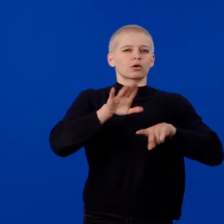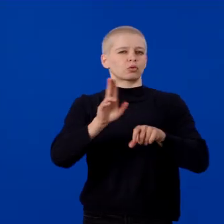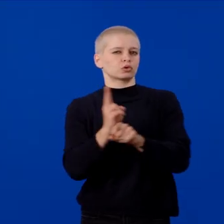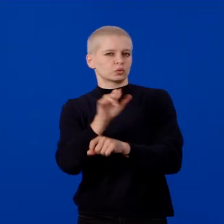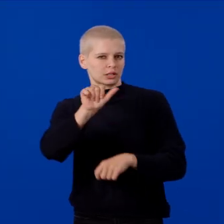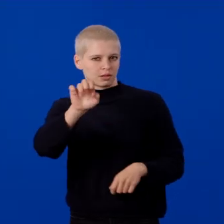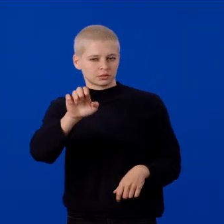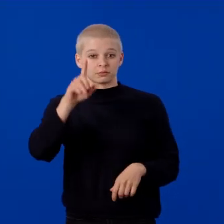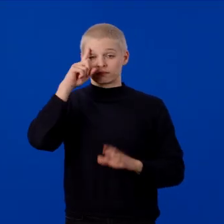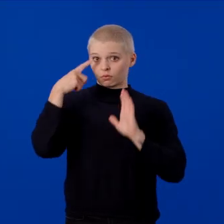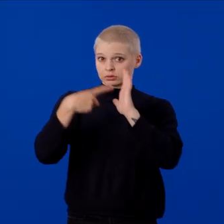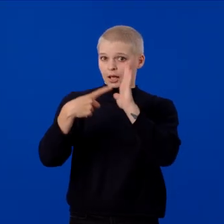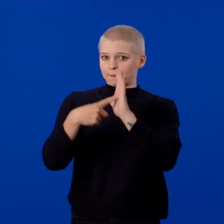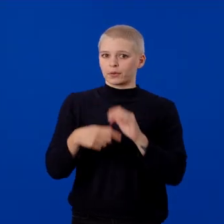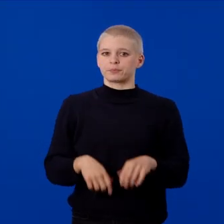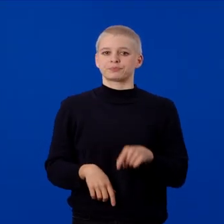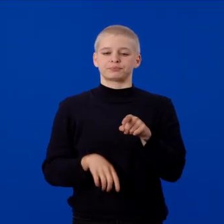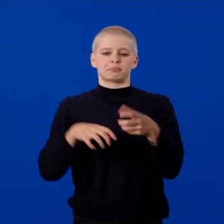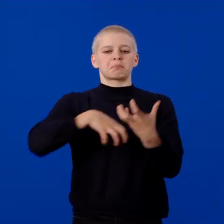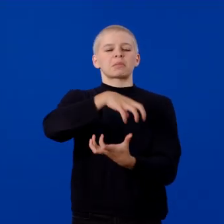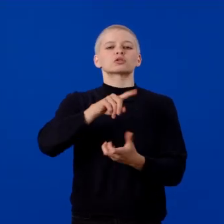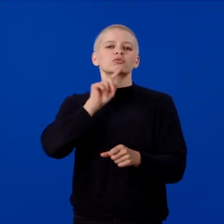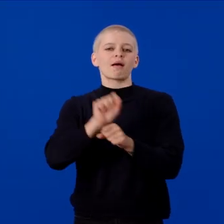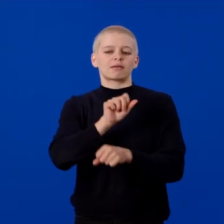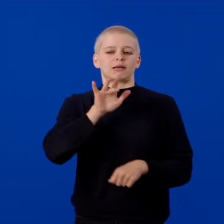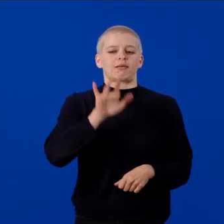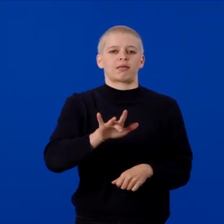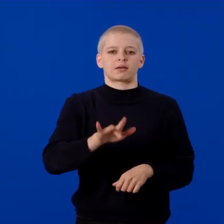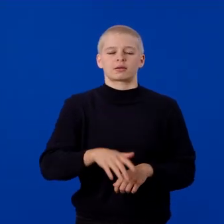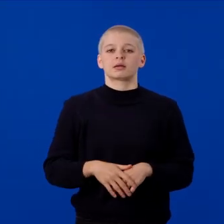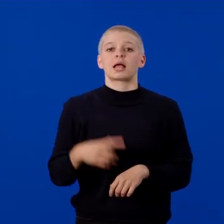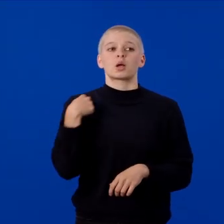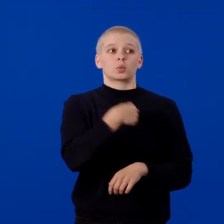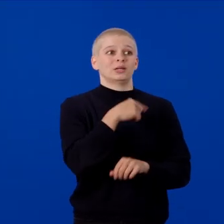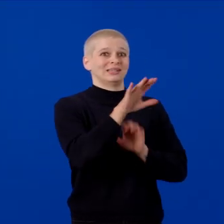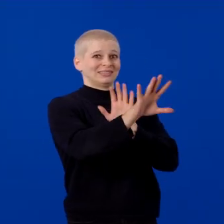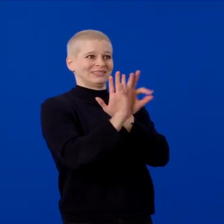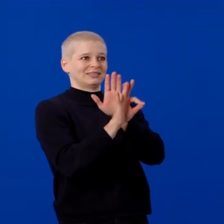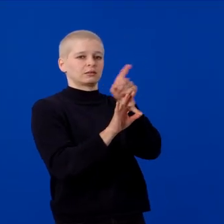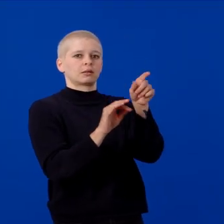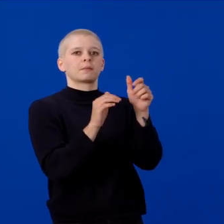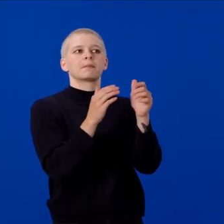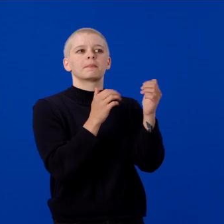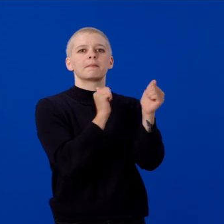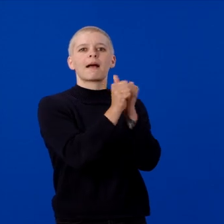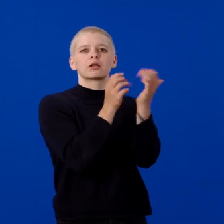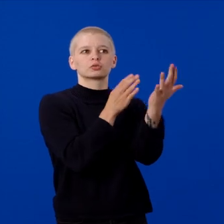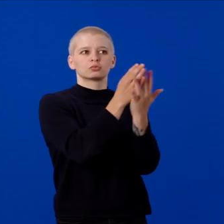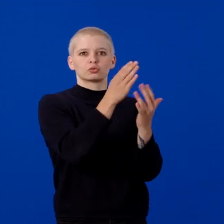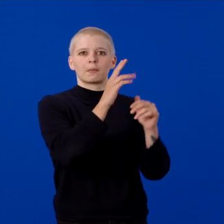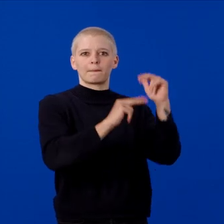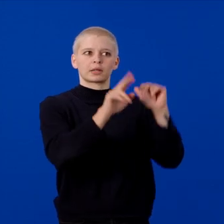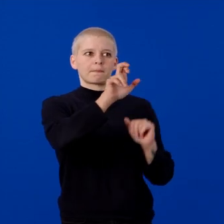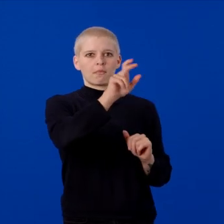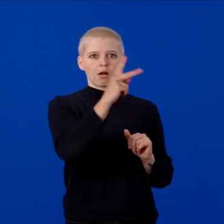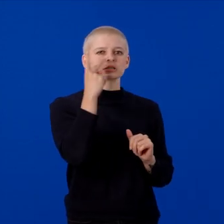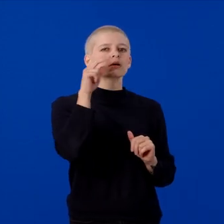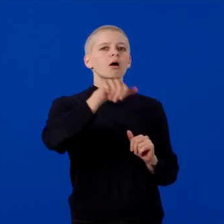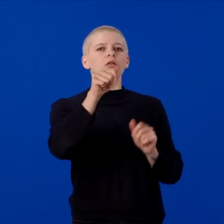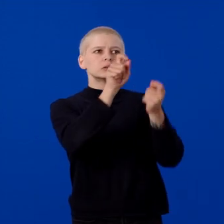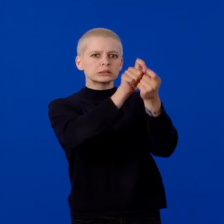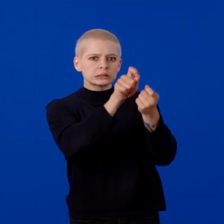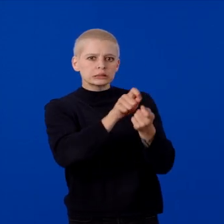For example, let's click on Mixed Reality and click on Pass-through Building Block to see additional block details, including